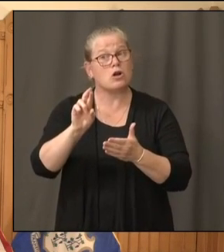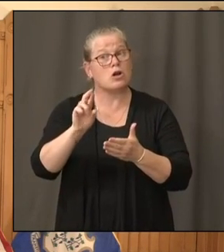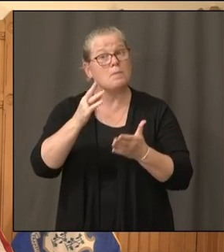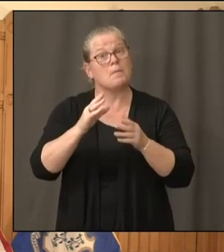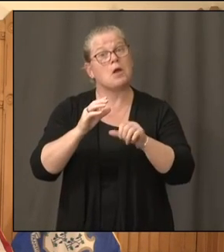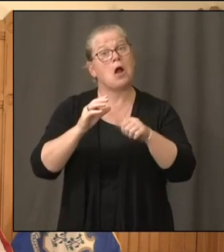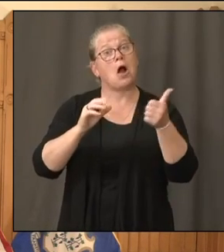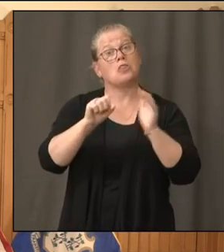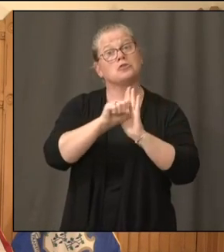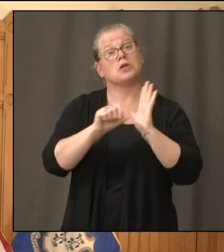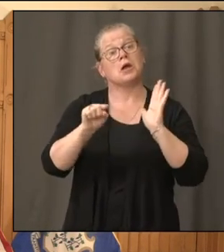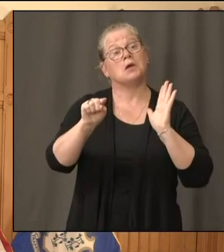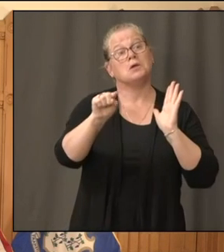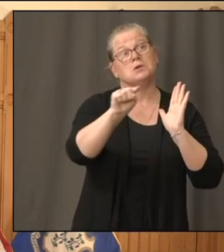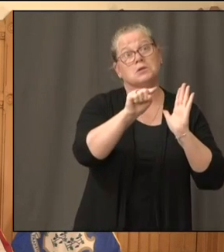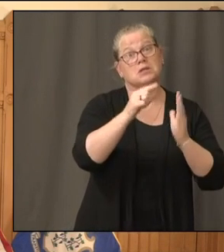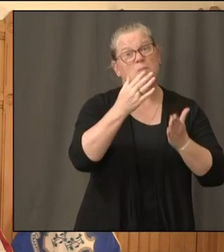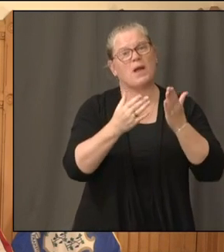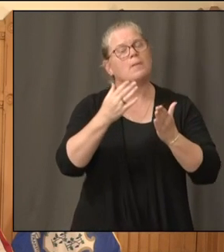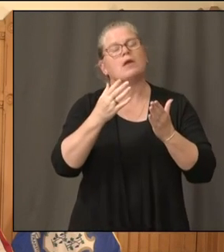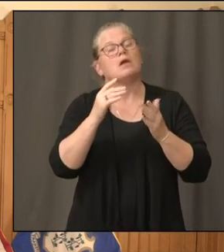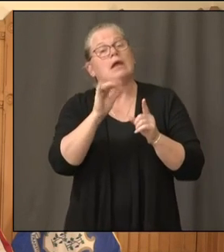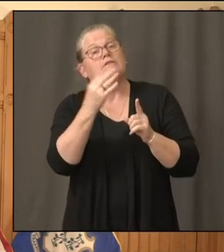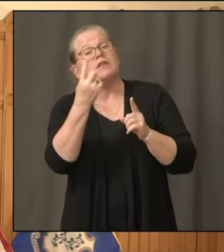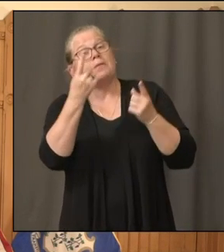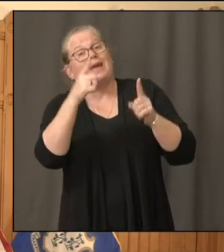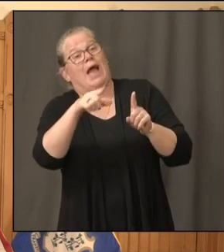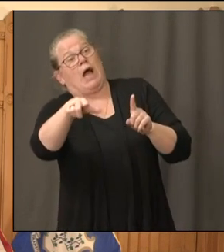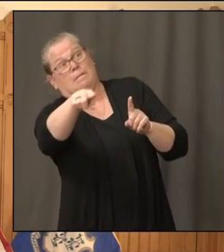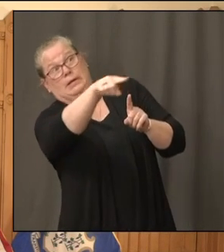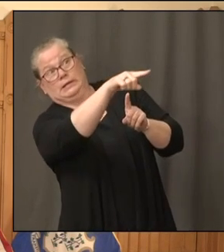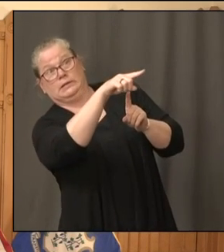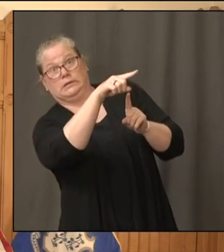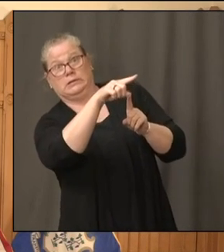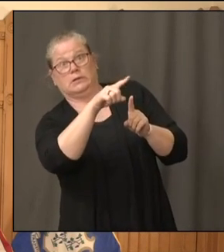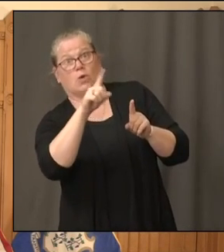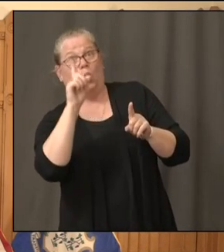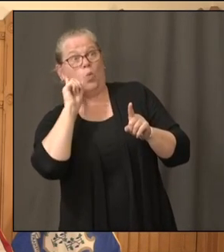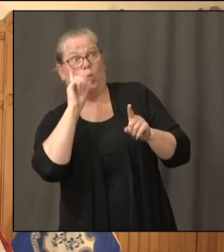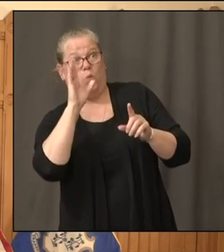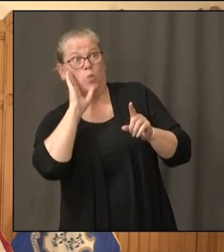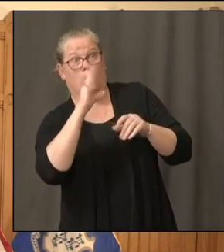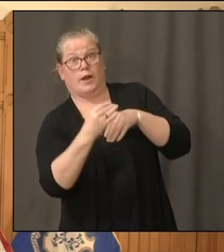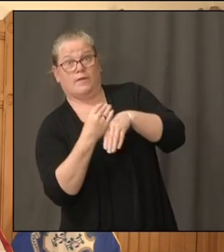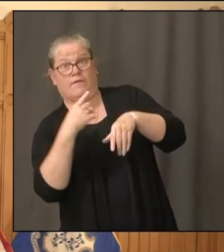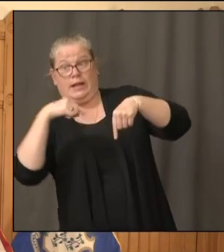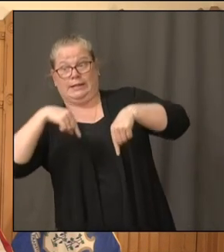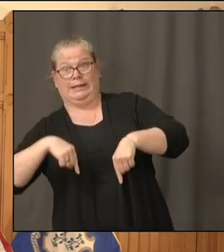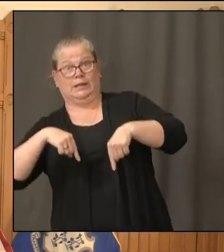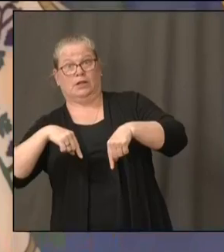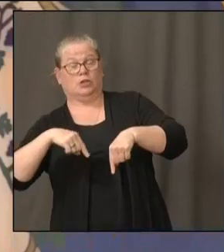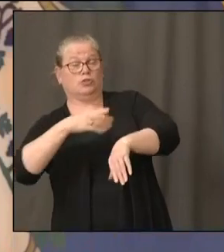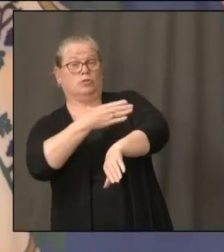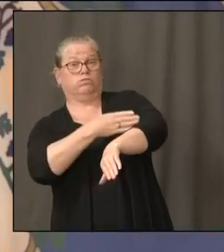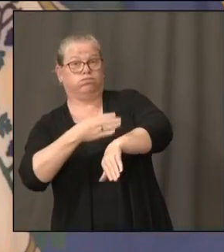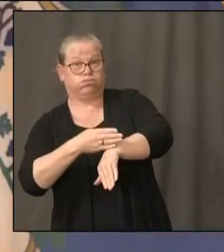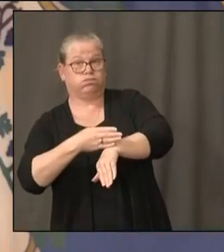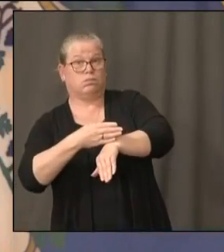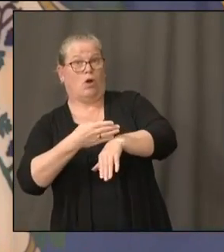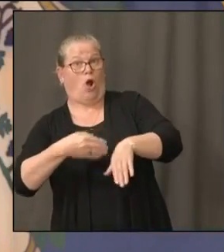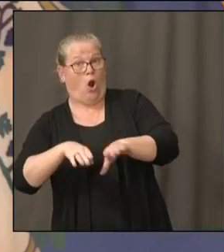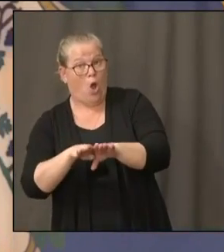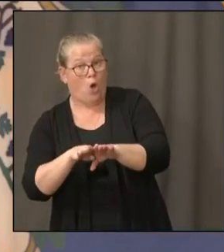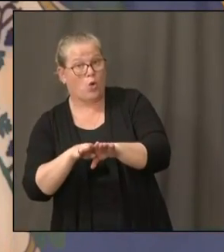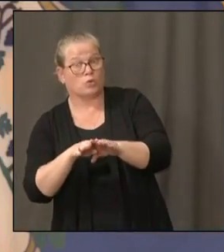you know, either move backwards here or reconsider things like reopening schools? Well, certainly slowing